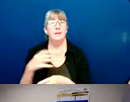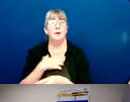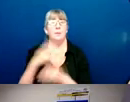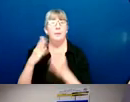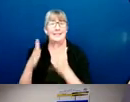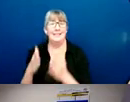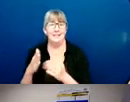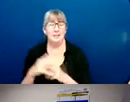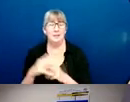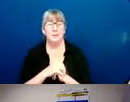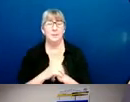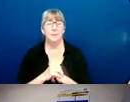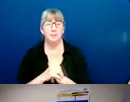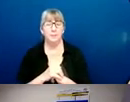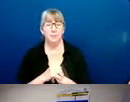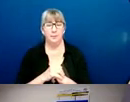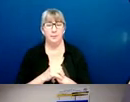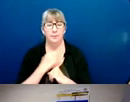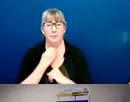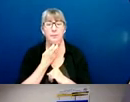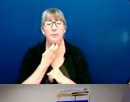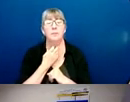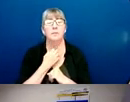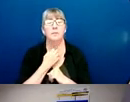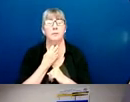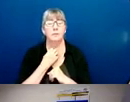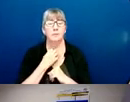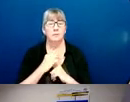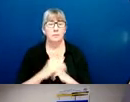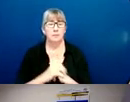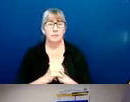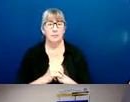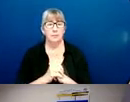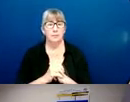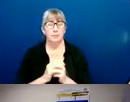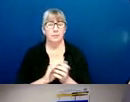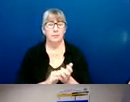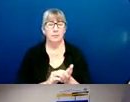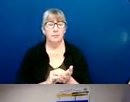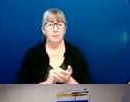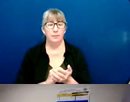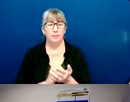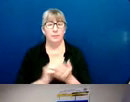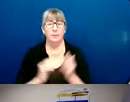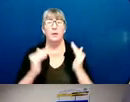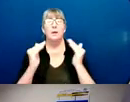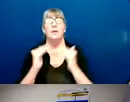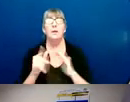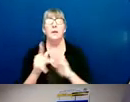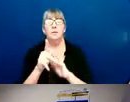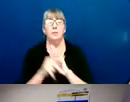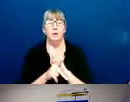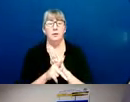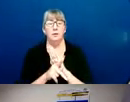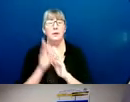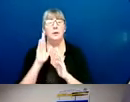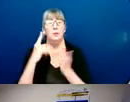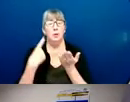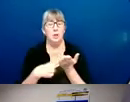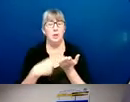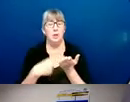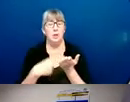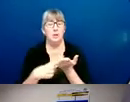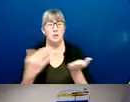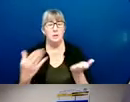The next policy we will be discussing is the complaint